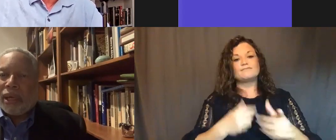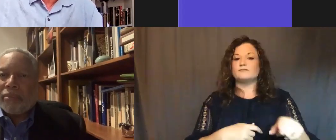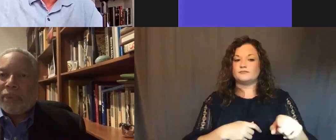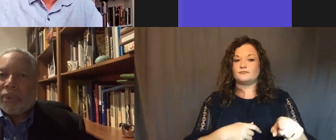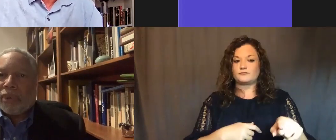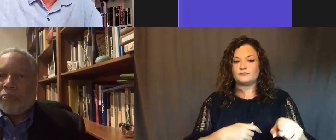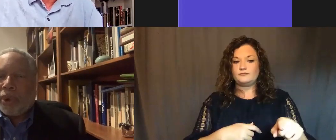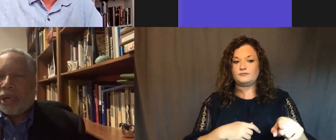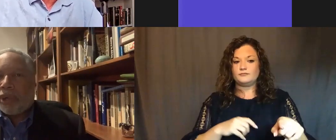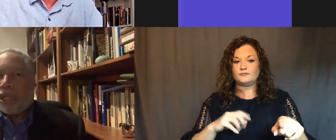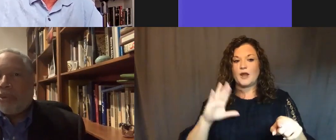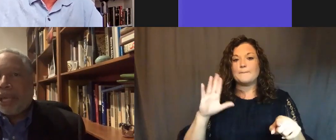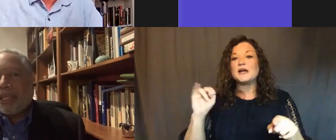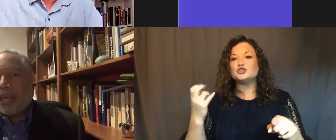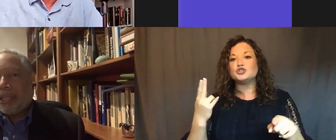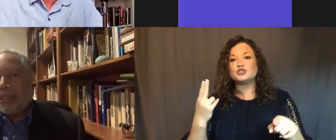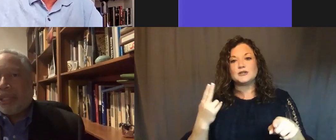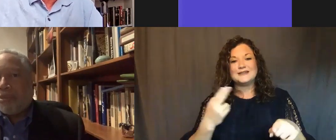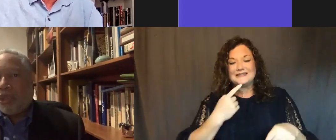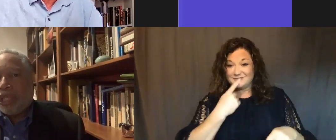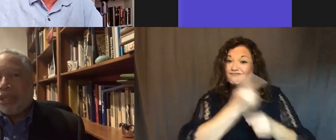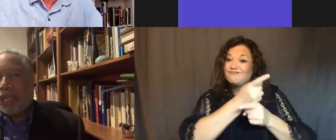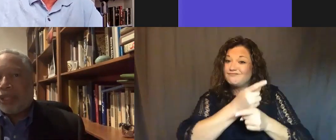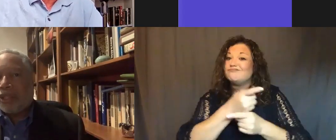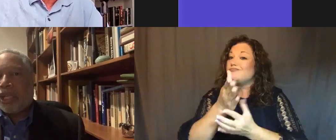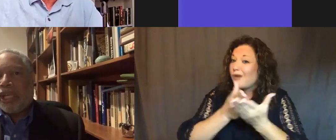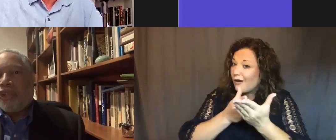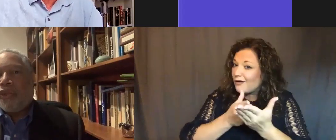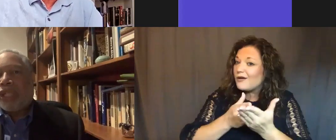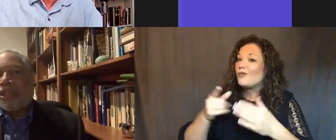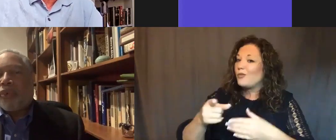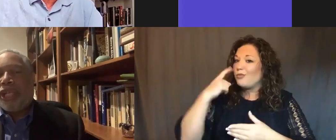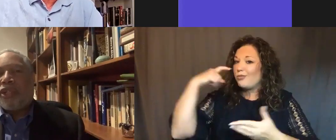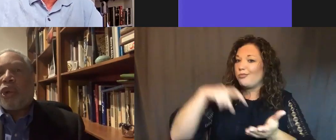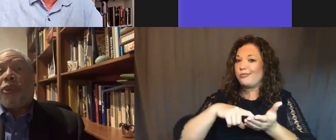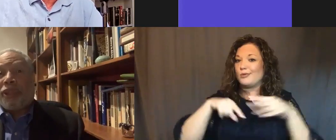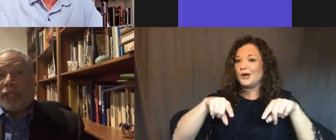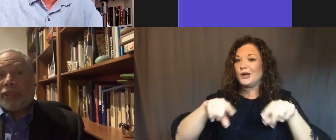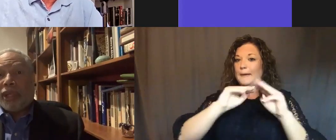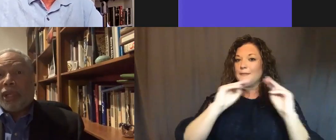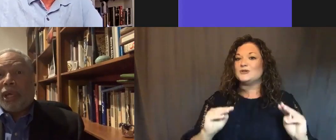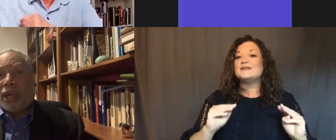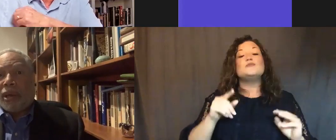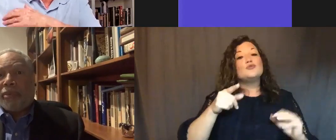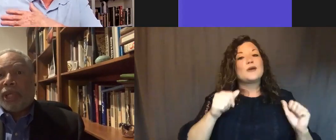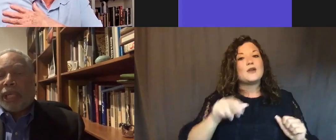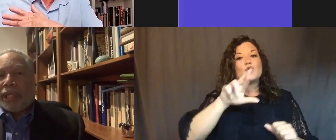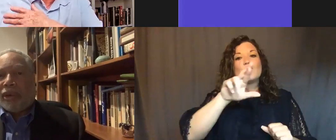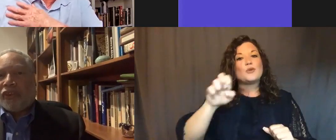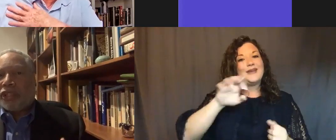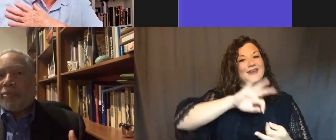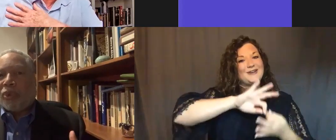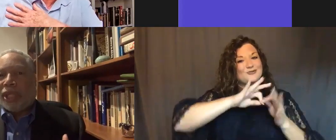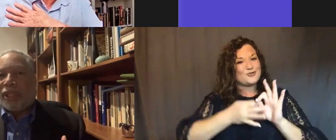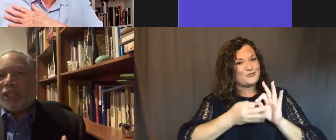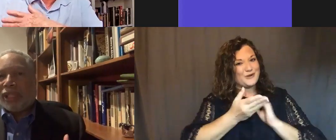part of what you recognize in a museum like this is you get to reinterpret things. You